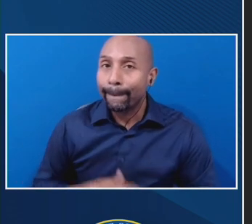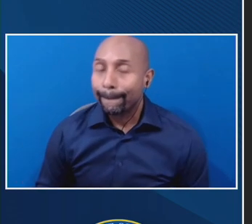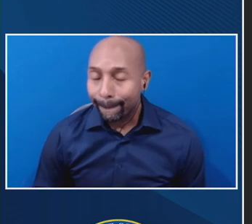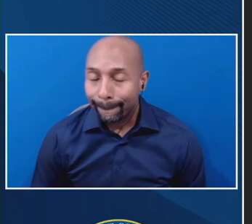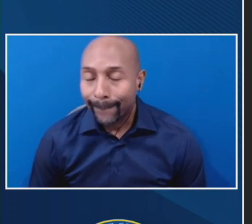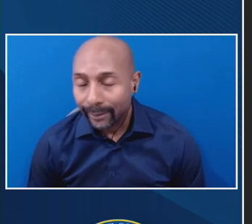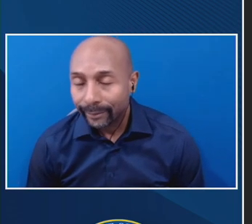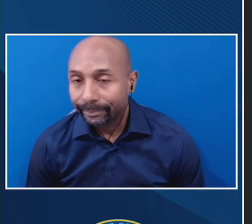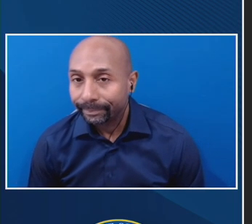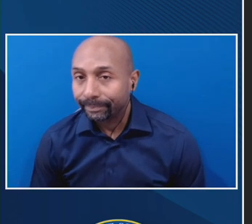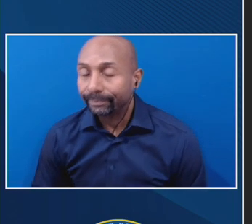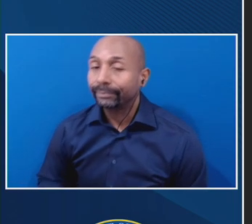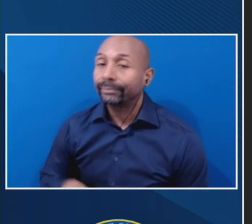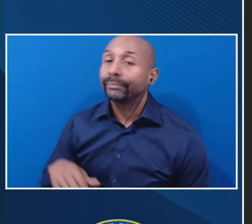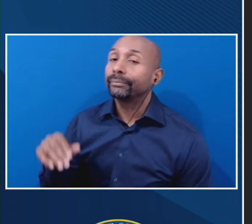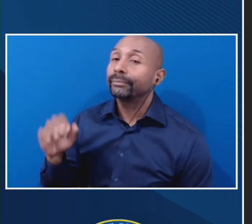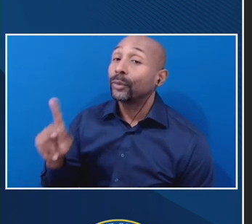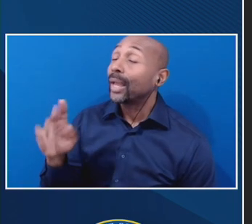All right. Barmak?